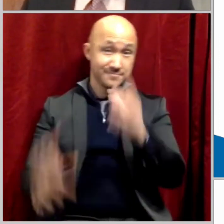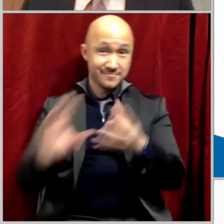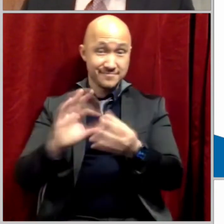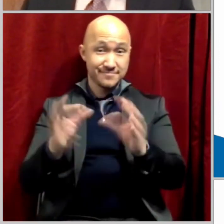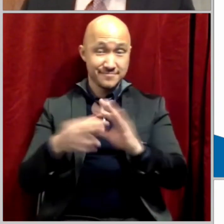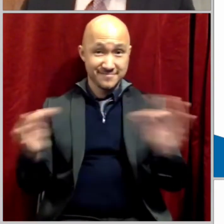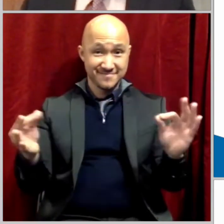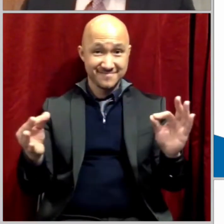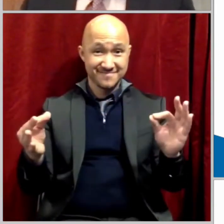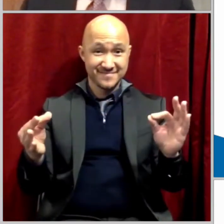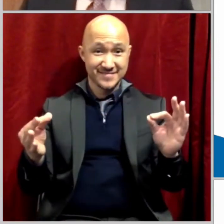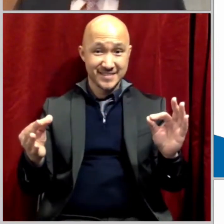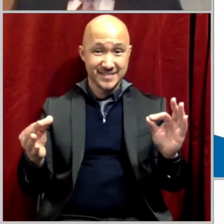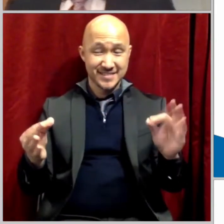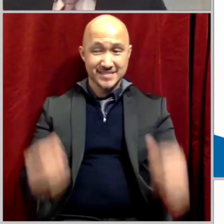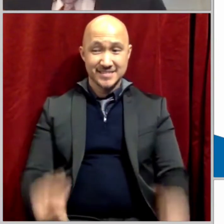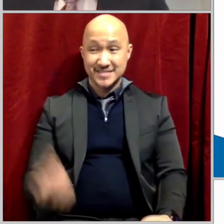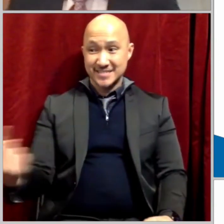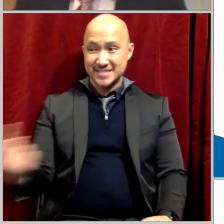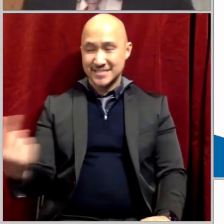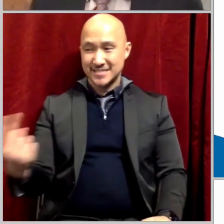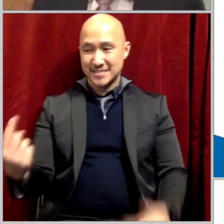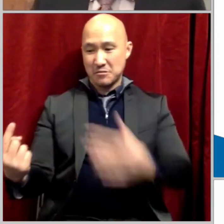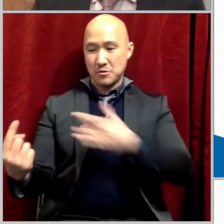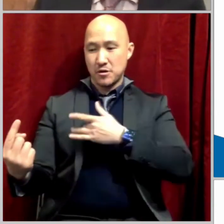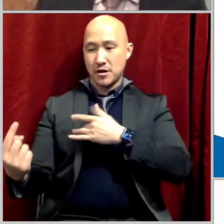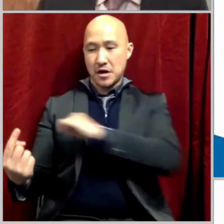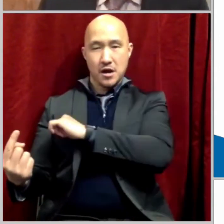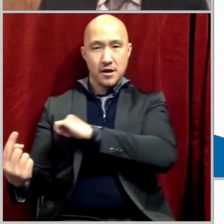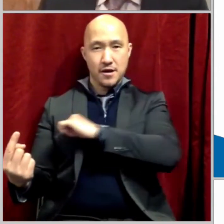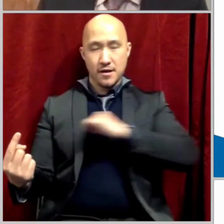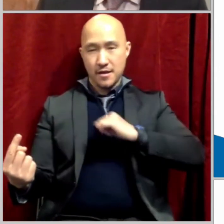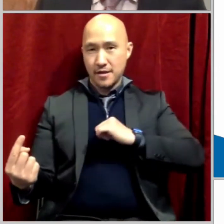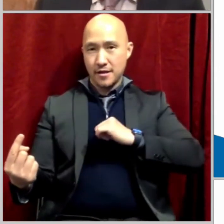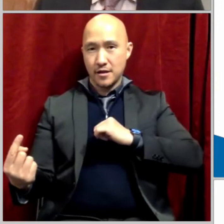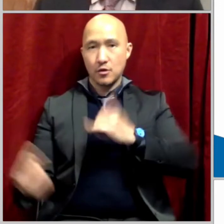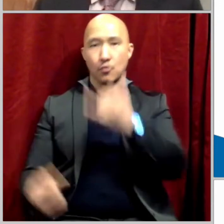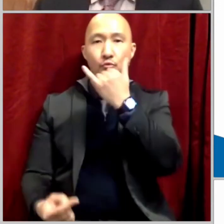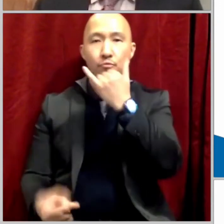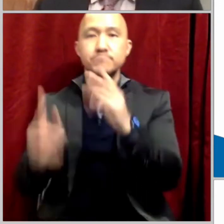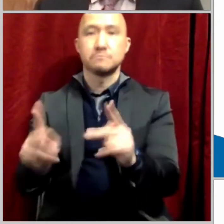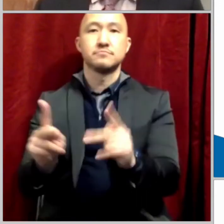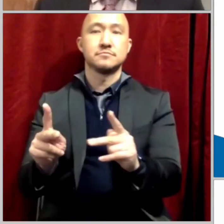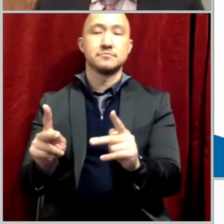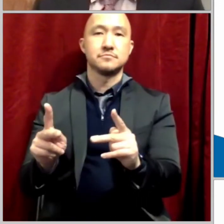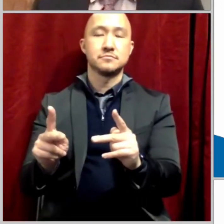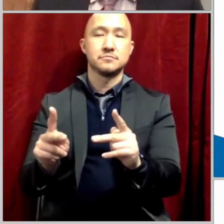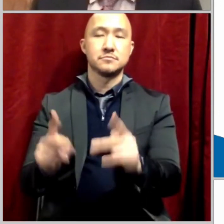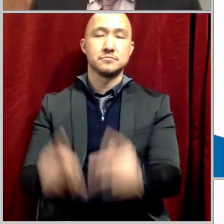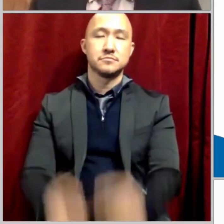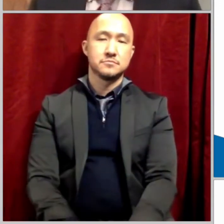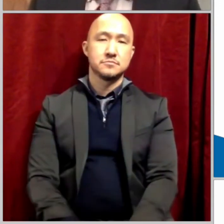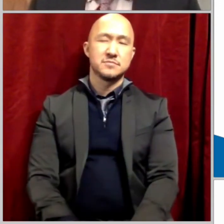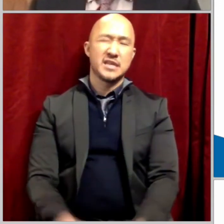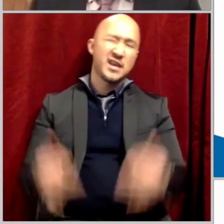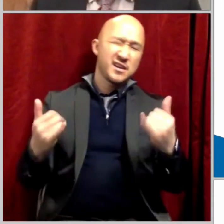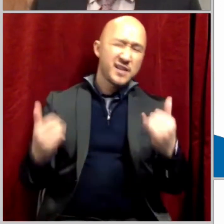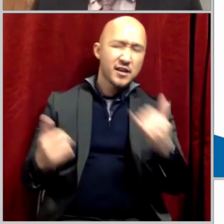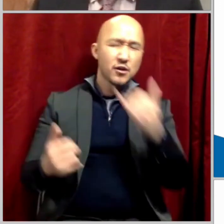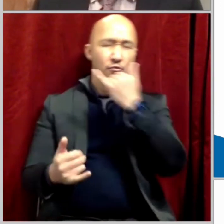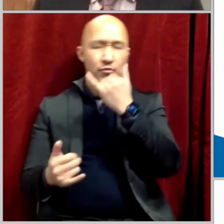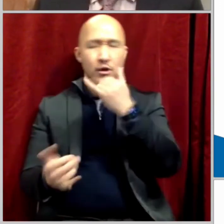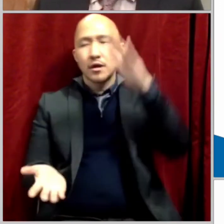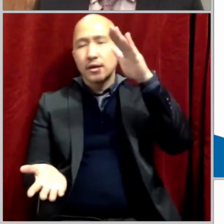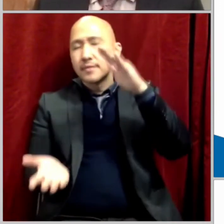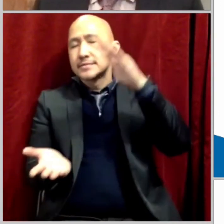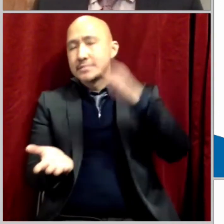a mistaken patient because he had a similar last name to another patient in the hospital. Fortunately, it happens a lot less today, thanks in large